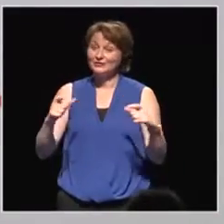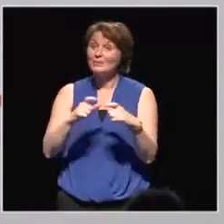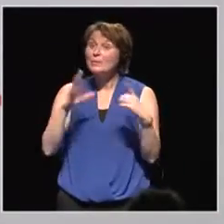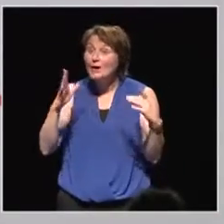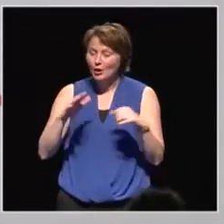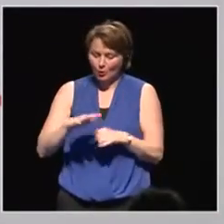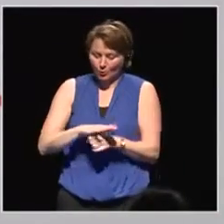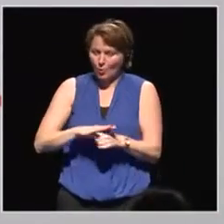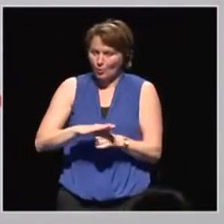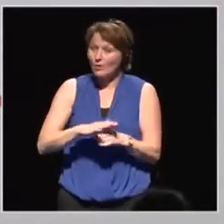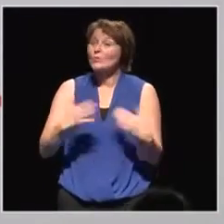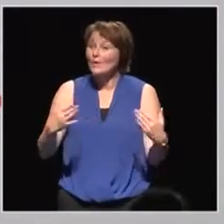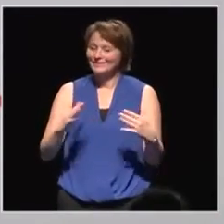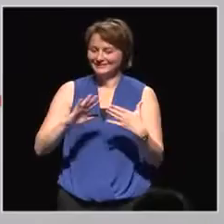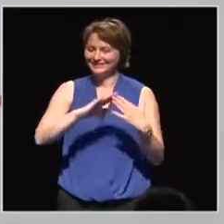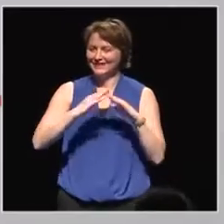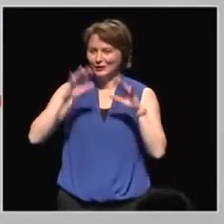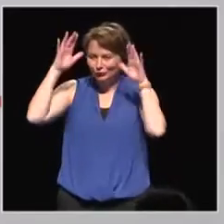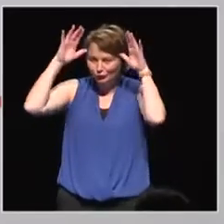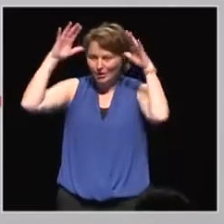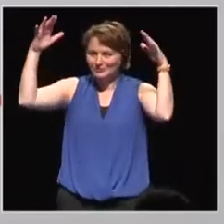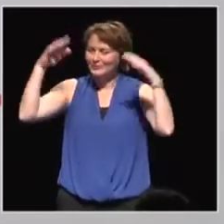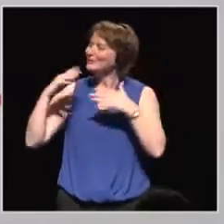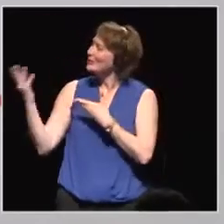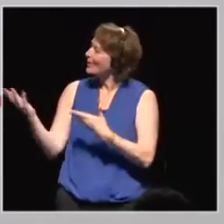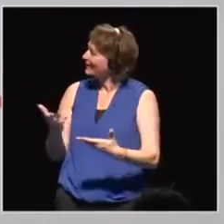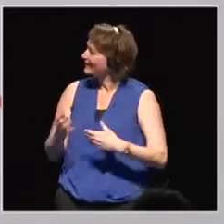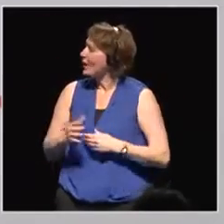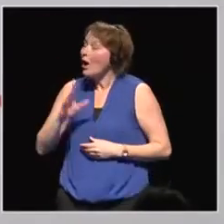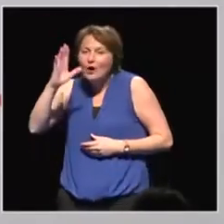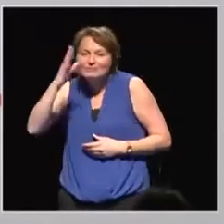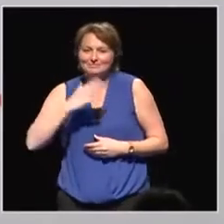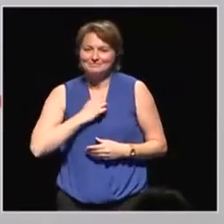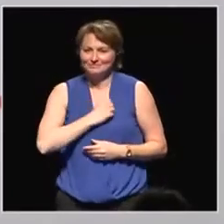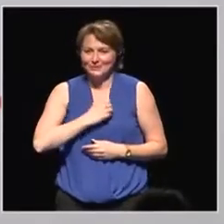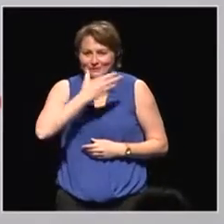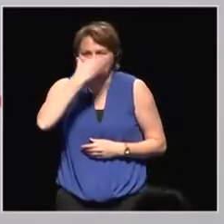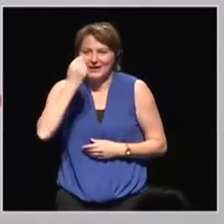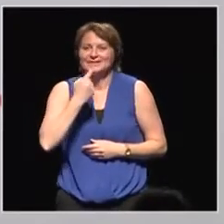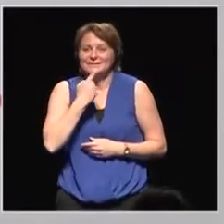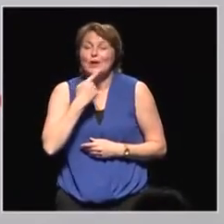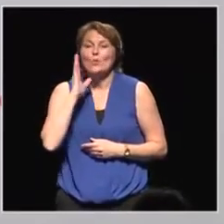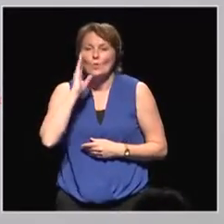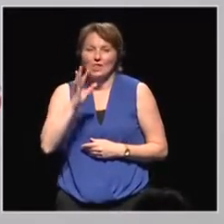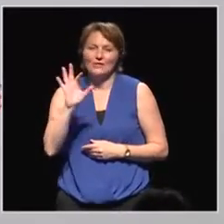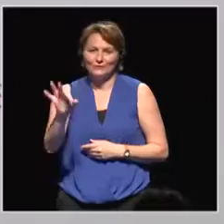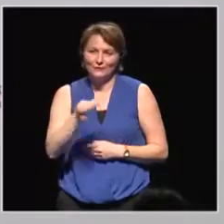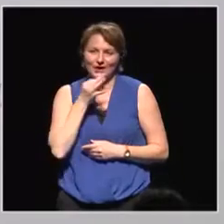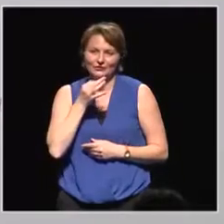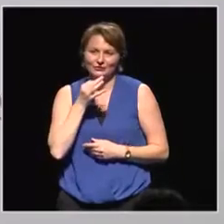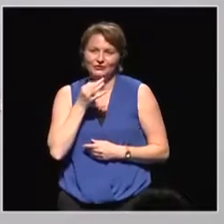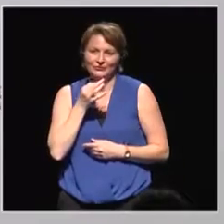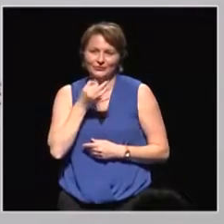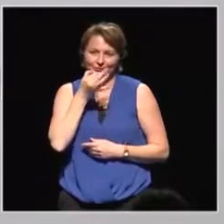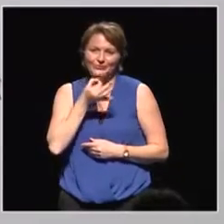city of Strasbourg. So welcome, Annick. Sorry, I forgot to say she's going to speak in French. So if you need headsets,